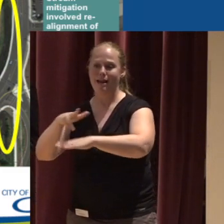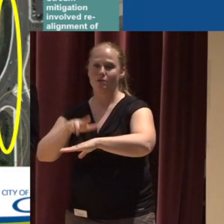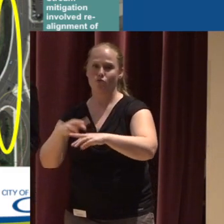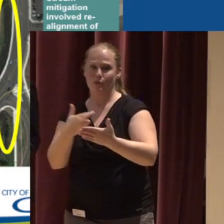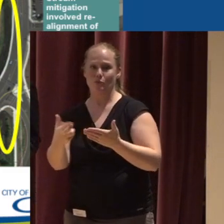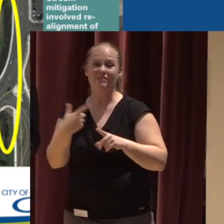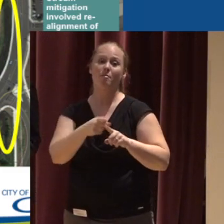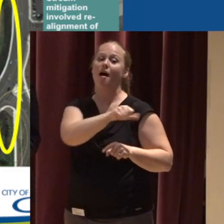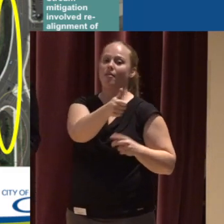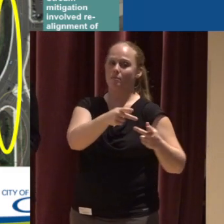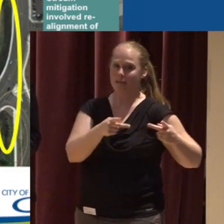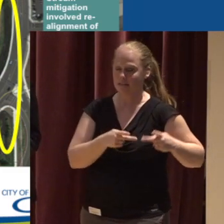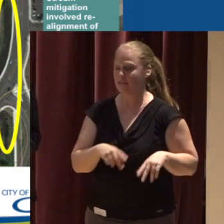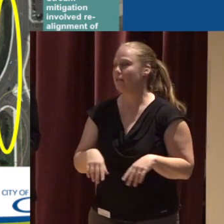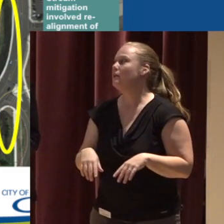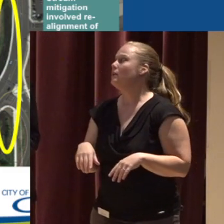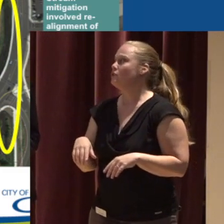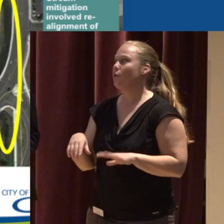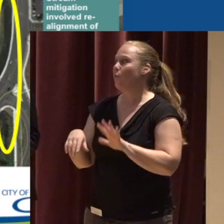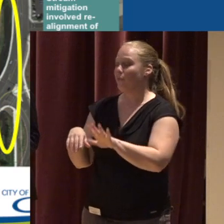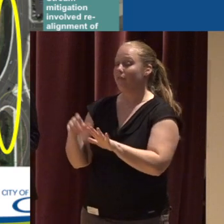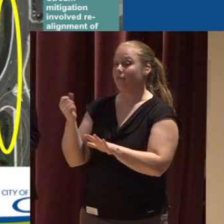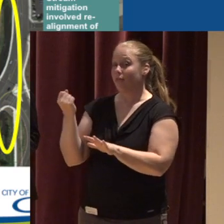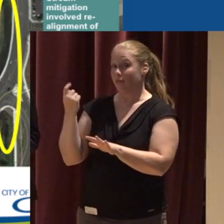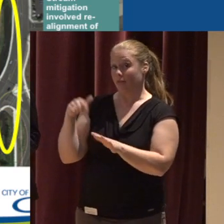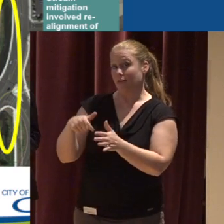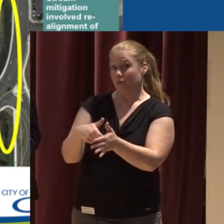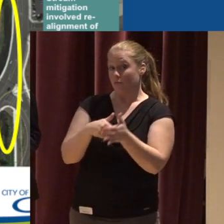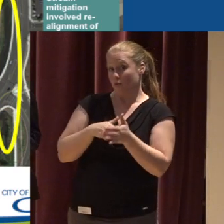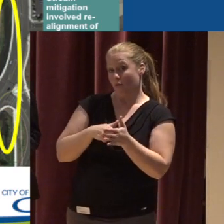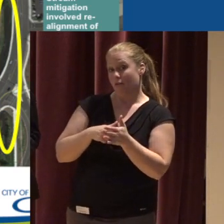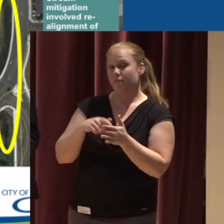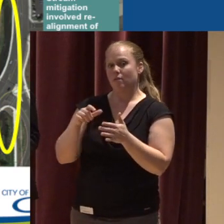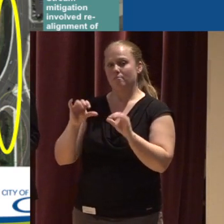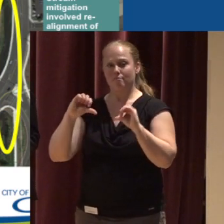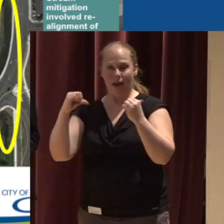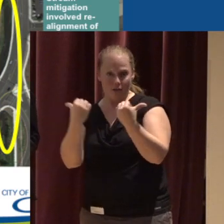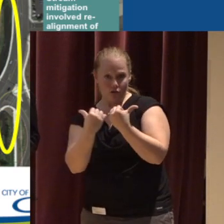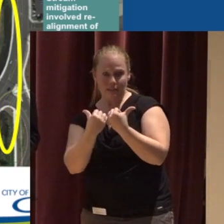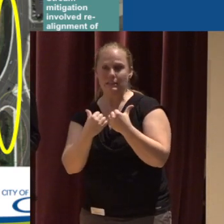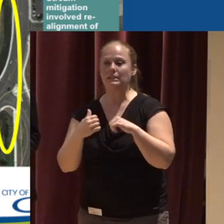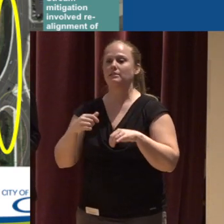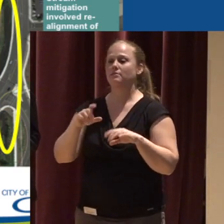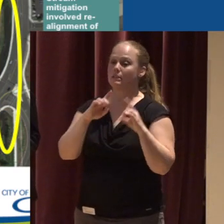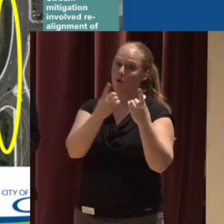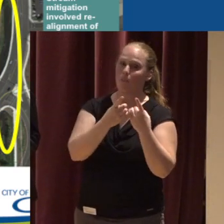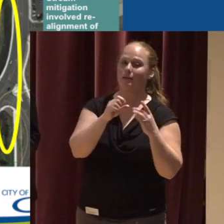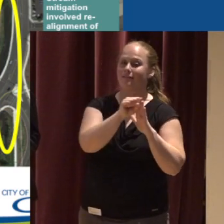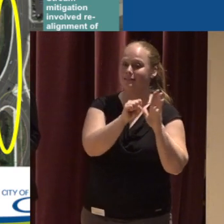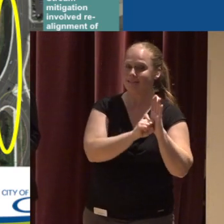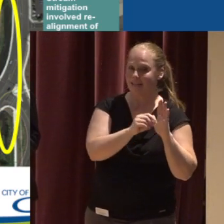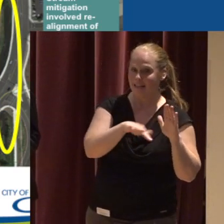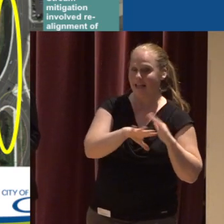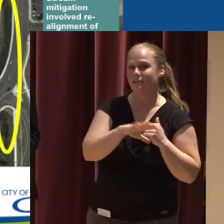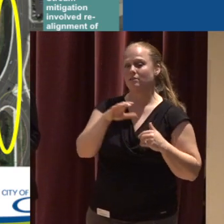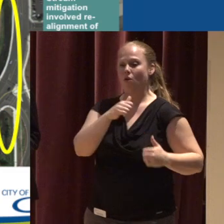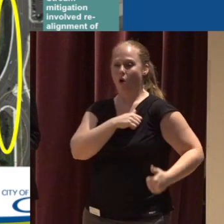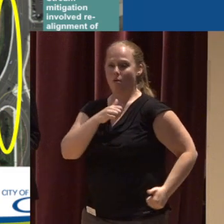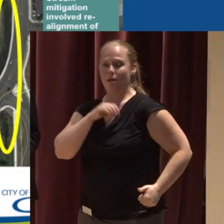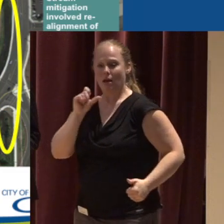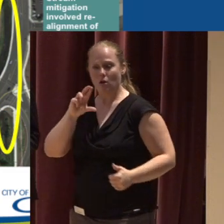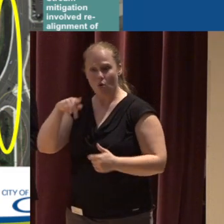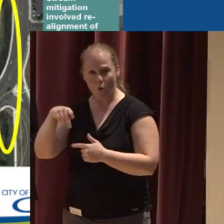And this is all required by agencies Department of State lands Army Corps of Engineers